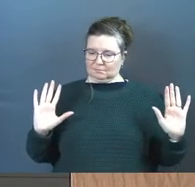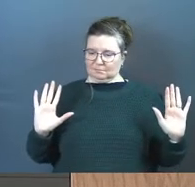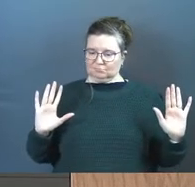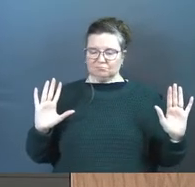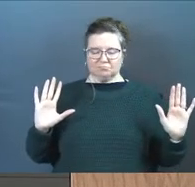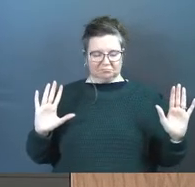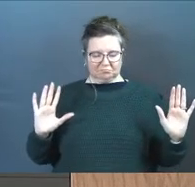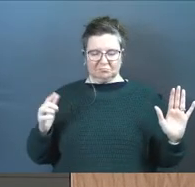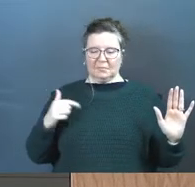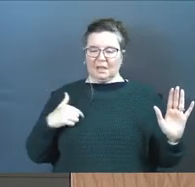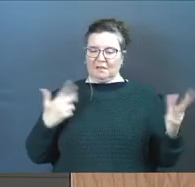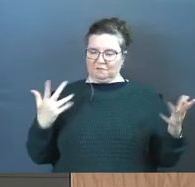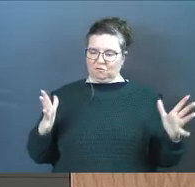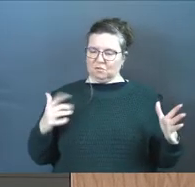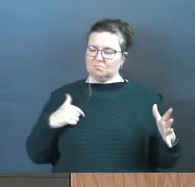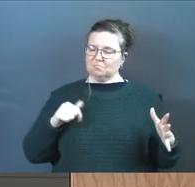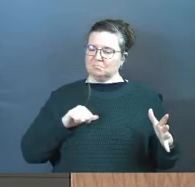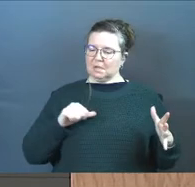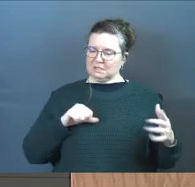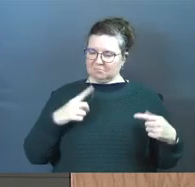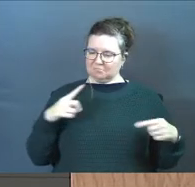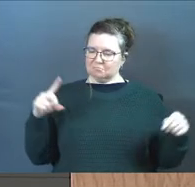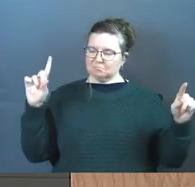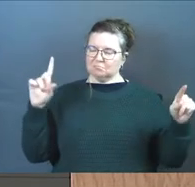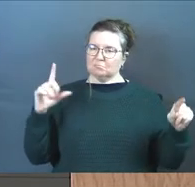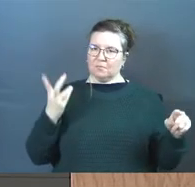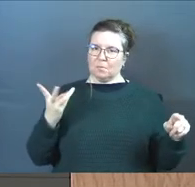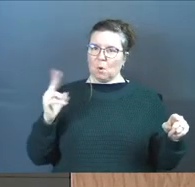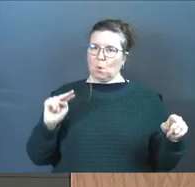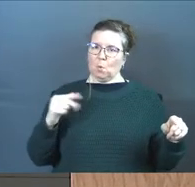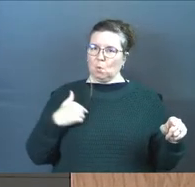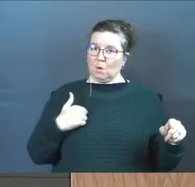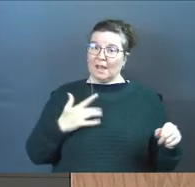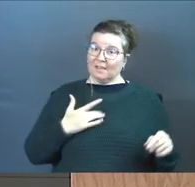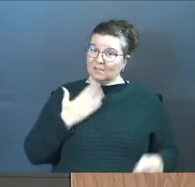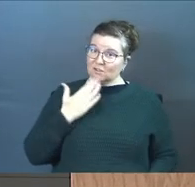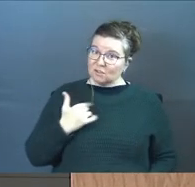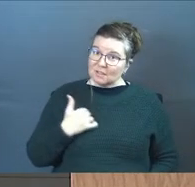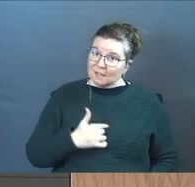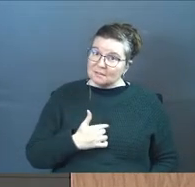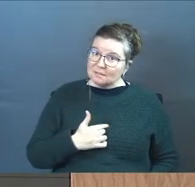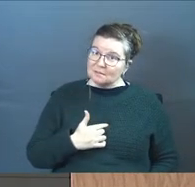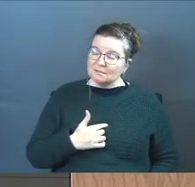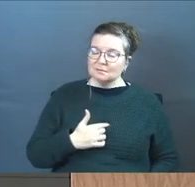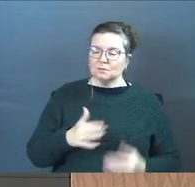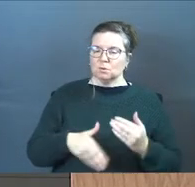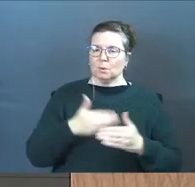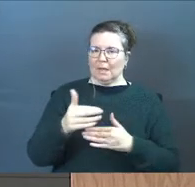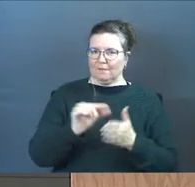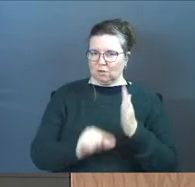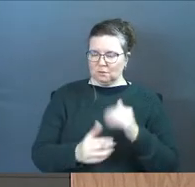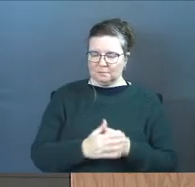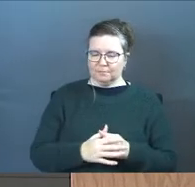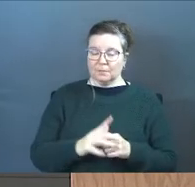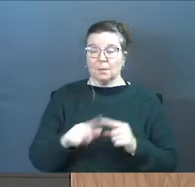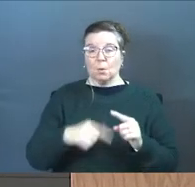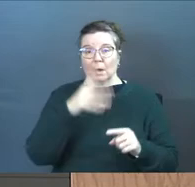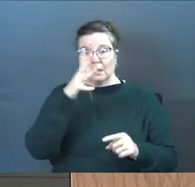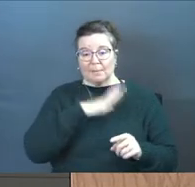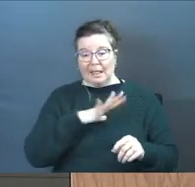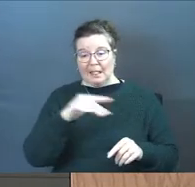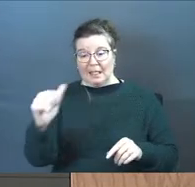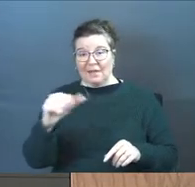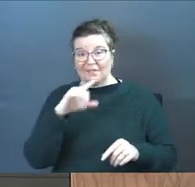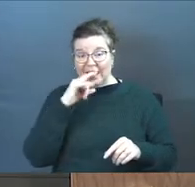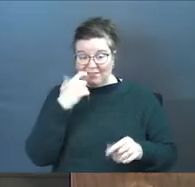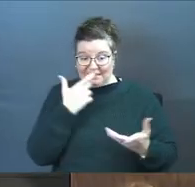and say, I pulled myself up from my own bootstraps. And that feels good to us. So next verse. But when the man left the